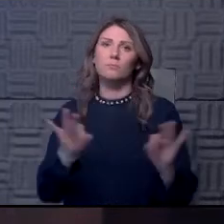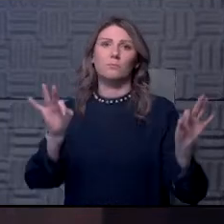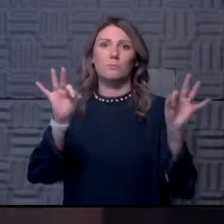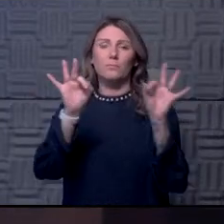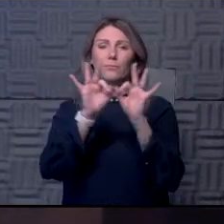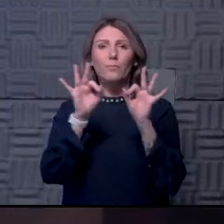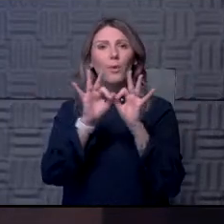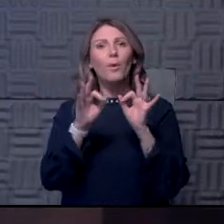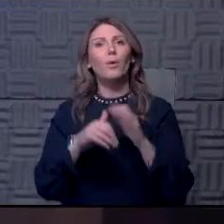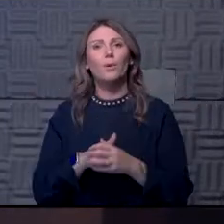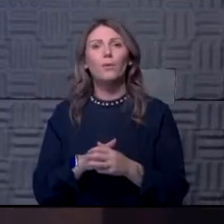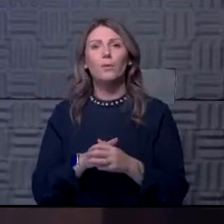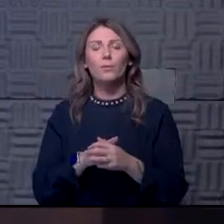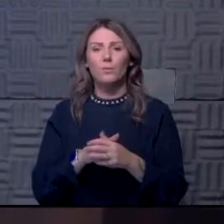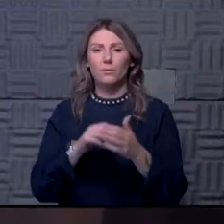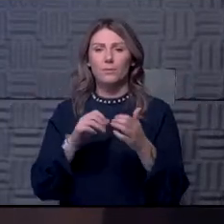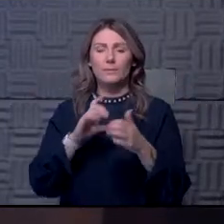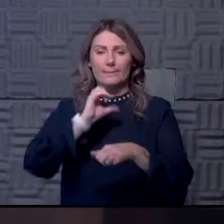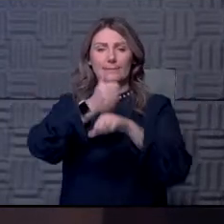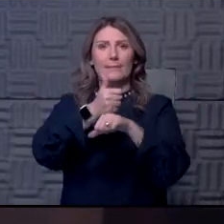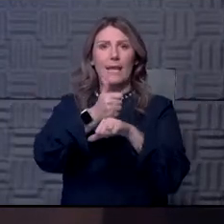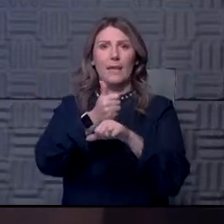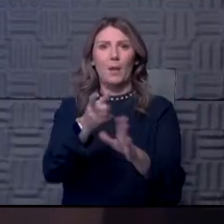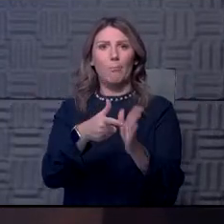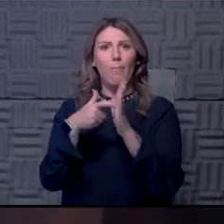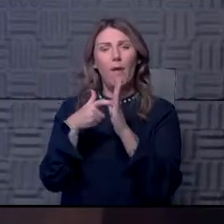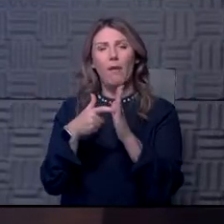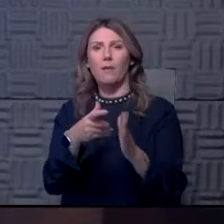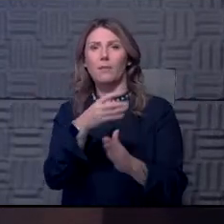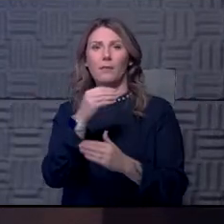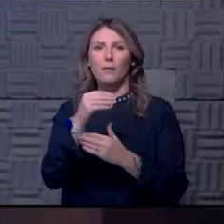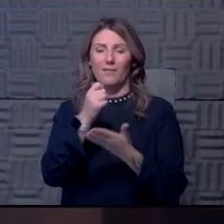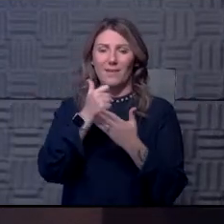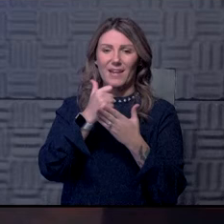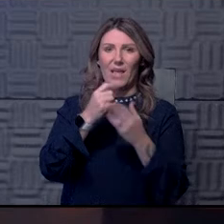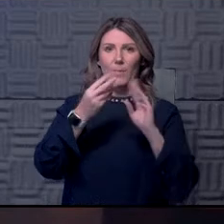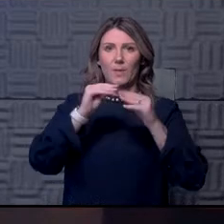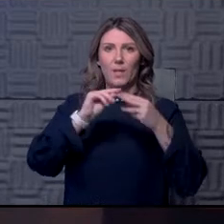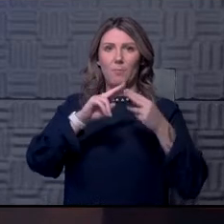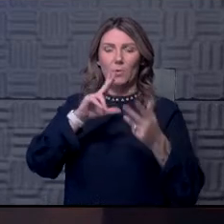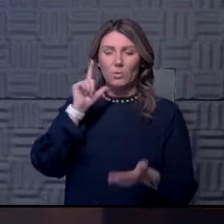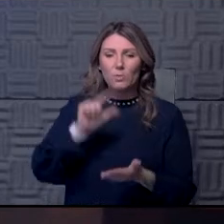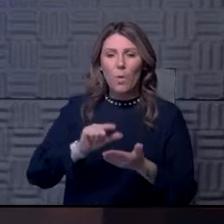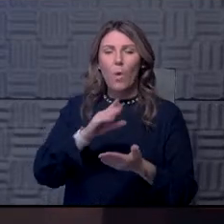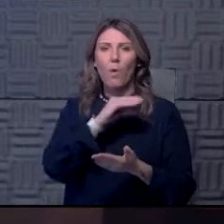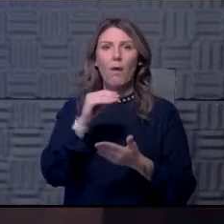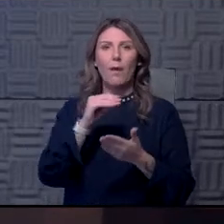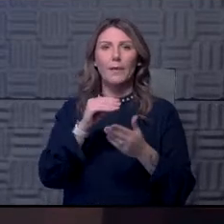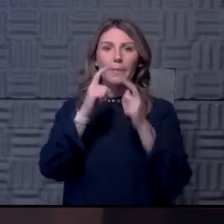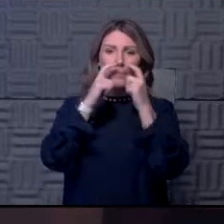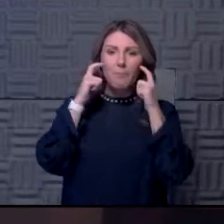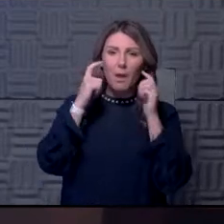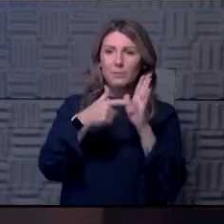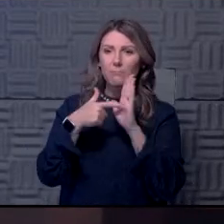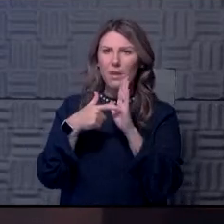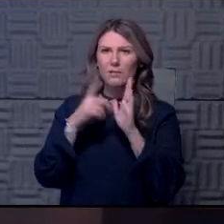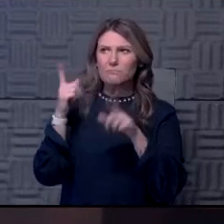implementing mandates to help keep the numbers low. So we've had a mask mandate since